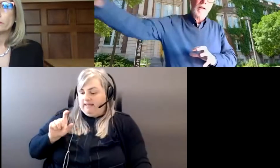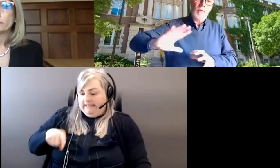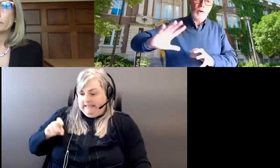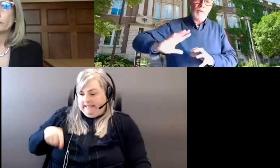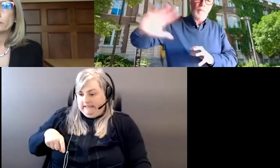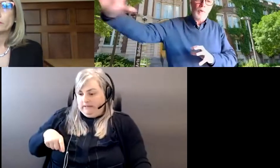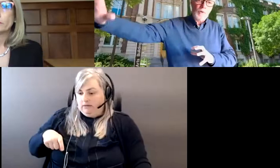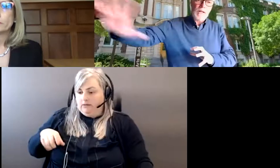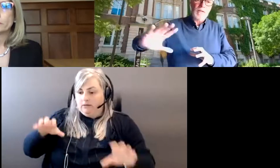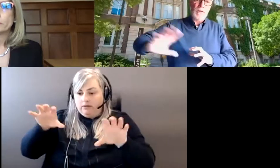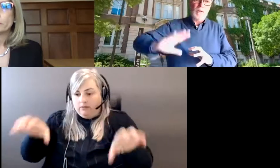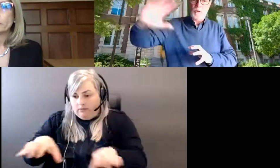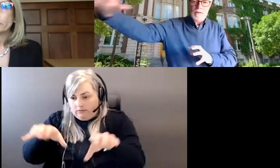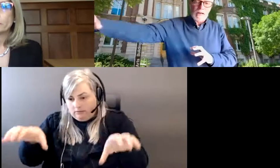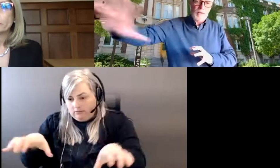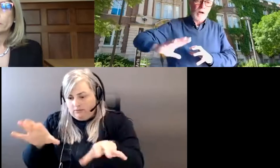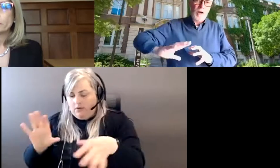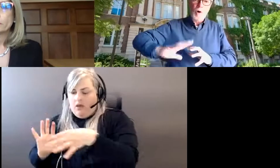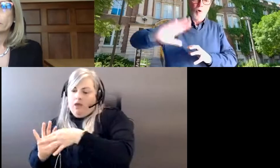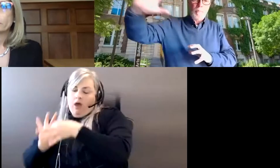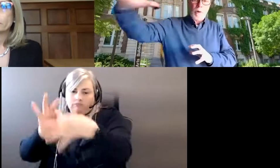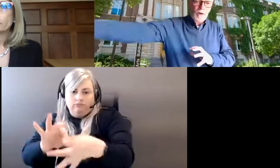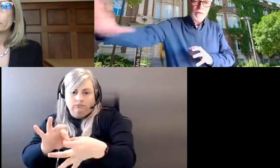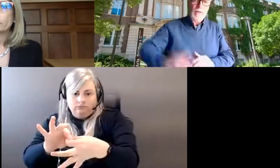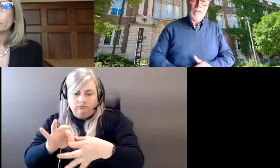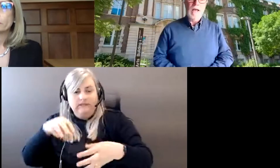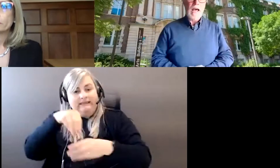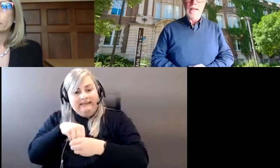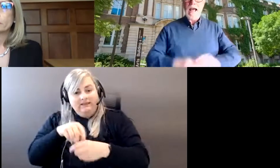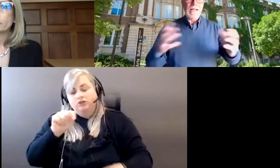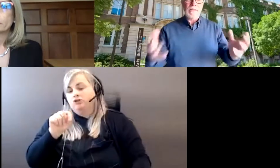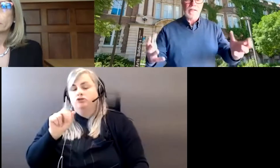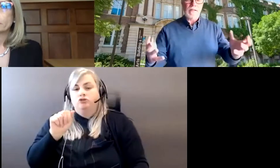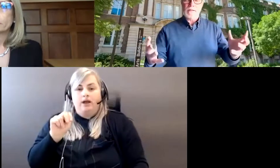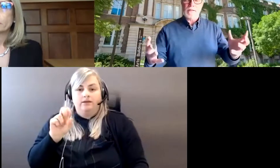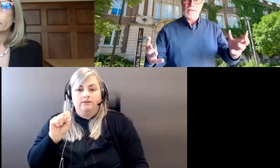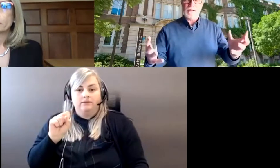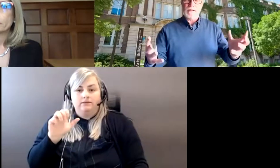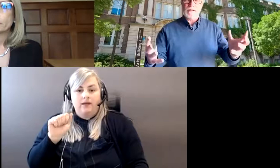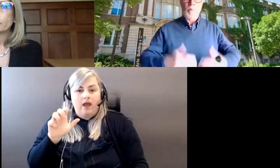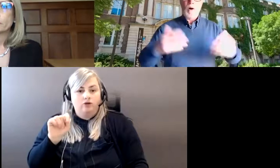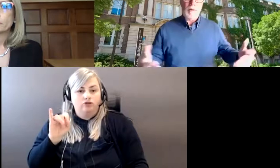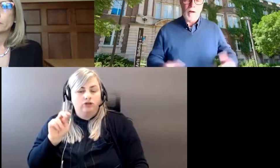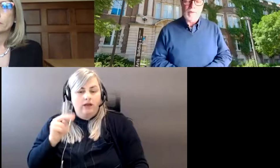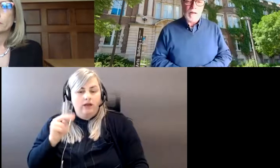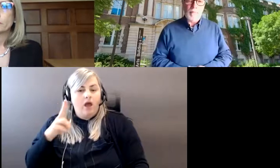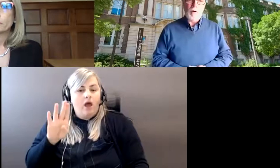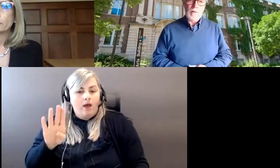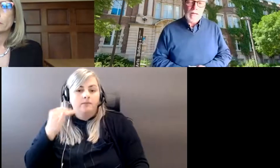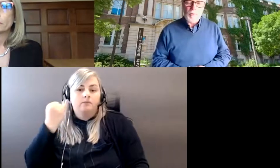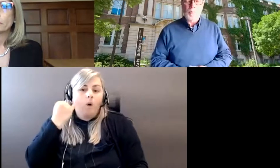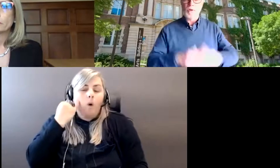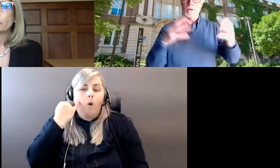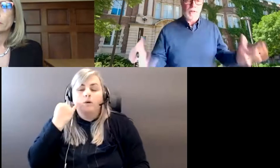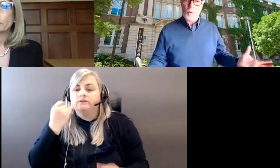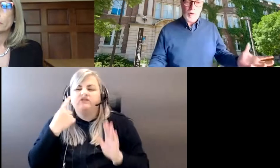done in terms of processes in the transaction hub or policies. And as an example, a problem comes up, say